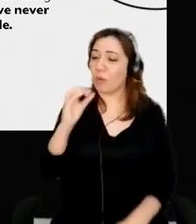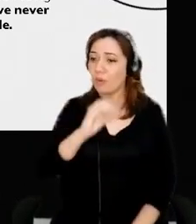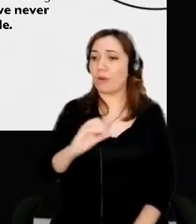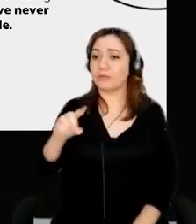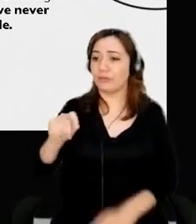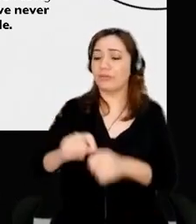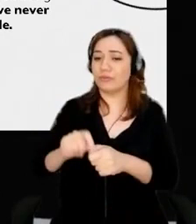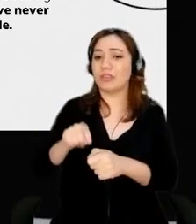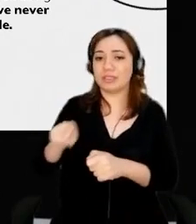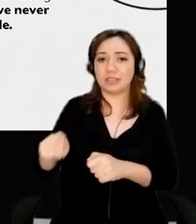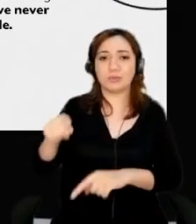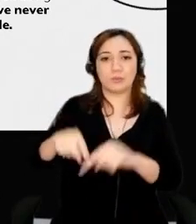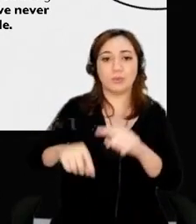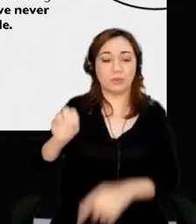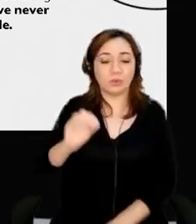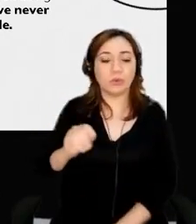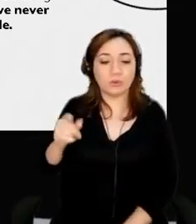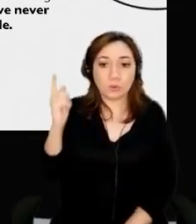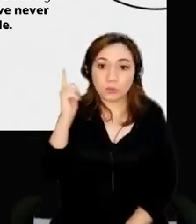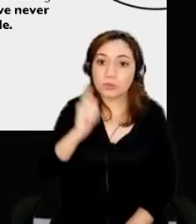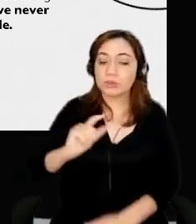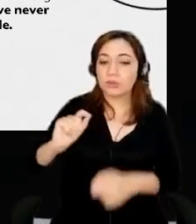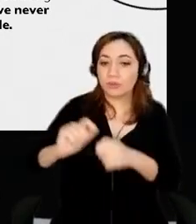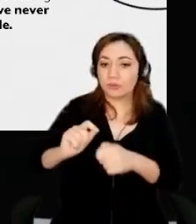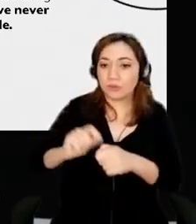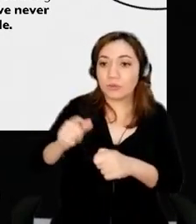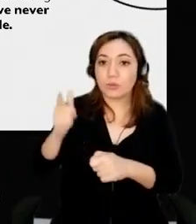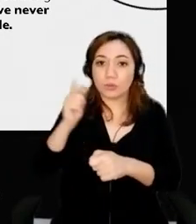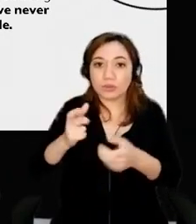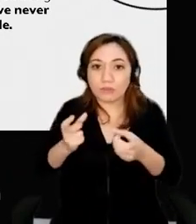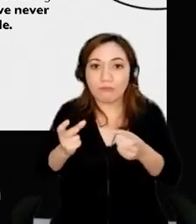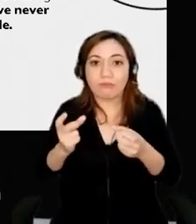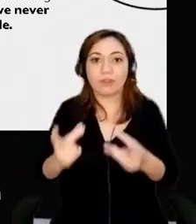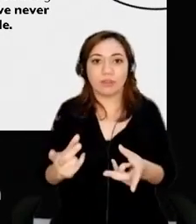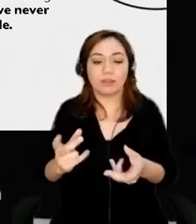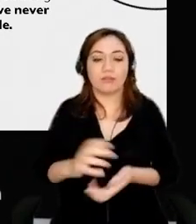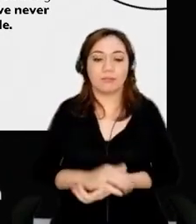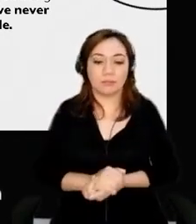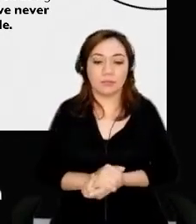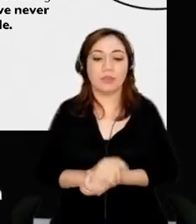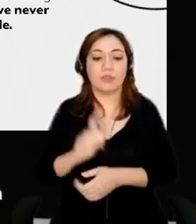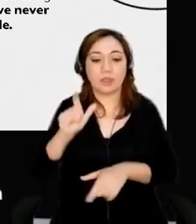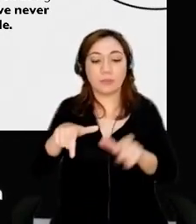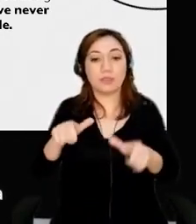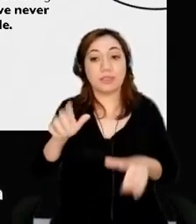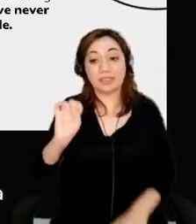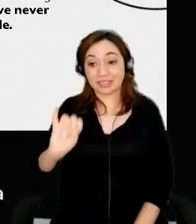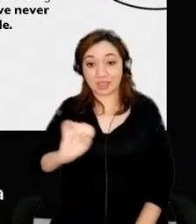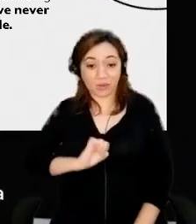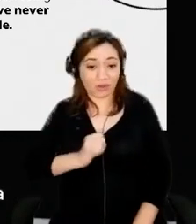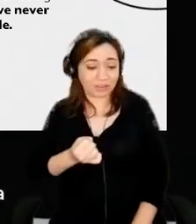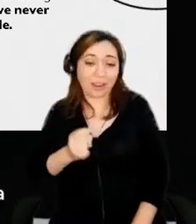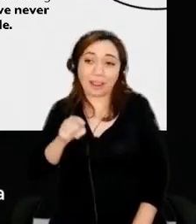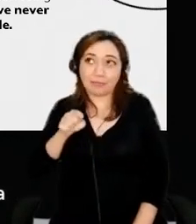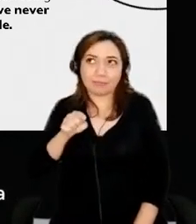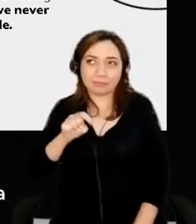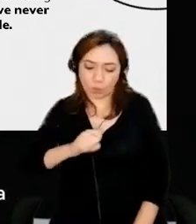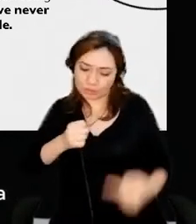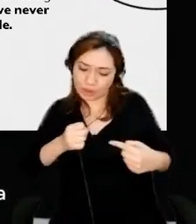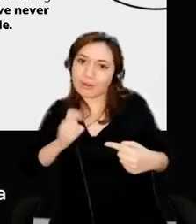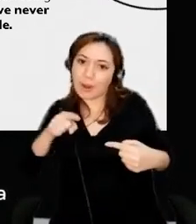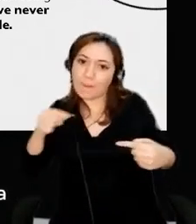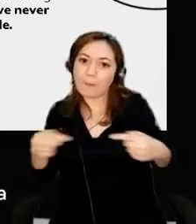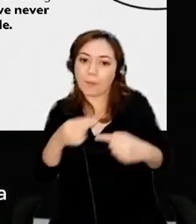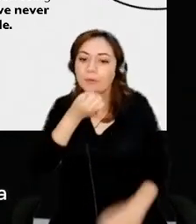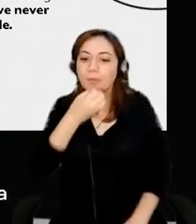invented it and they got it on the market and people are using it. And even if they hate it, that's good, right? You know what people want, what they don't want,